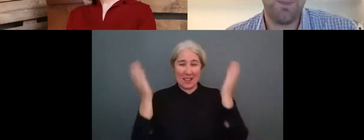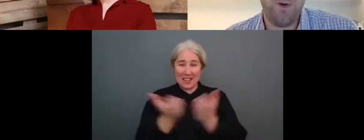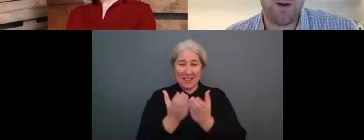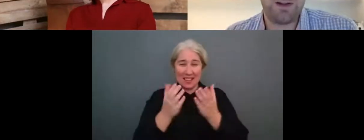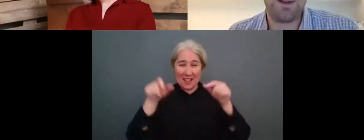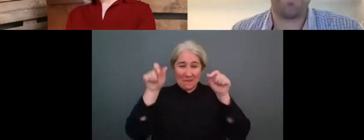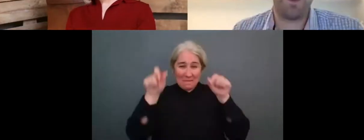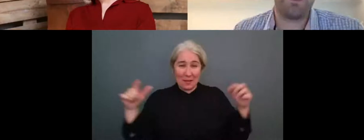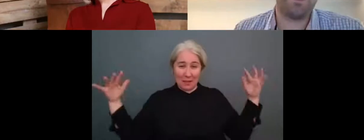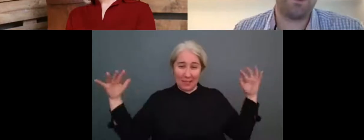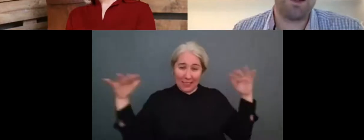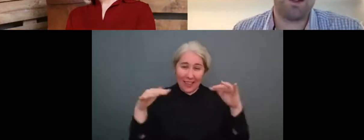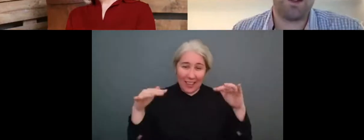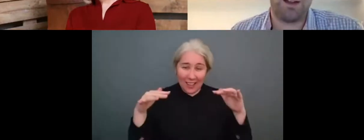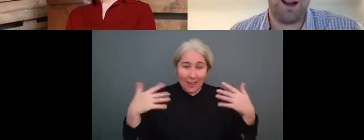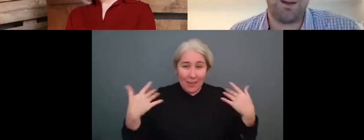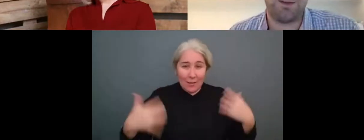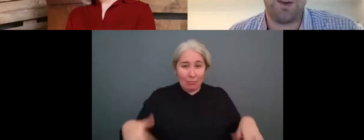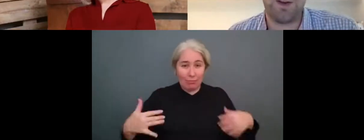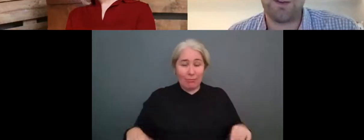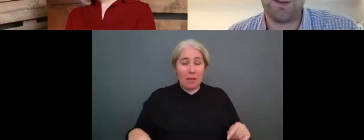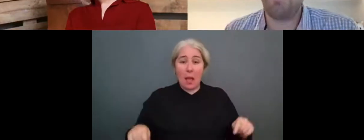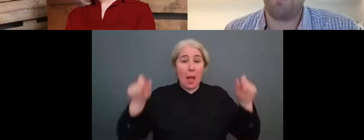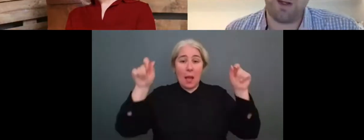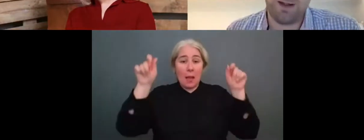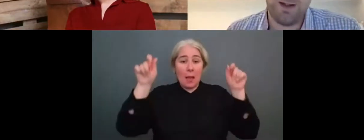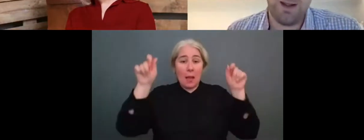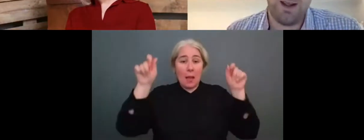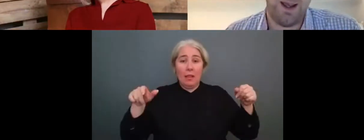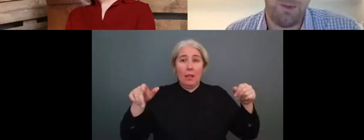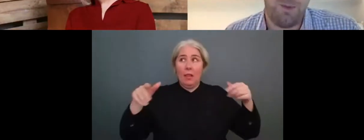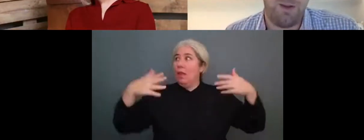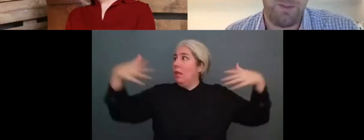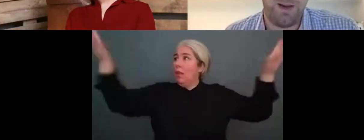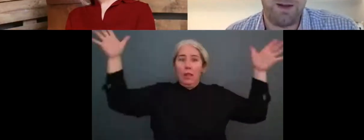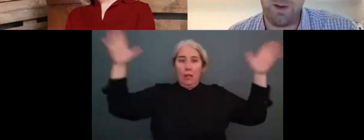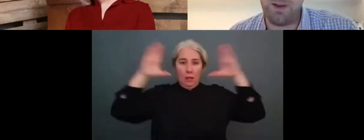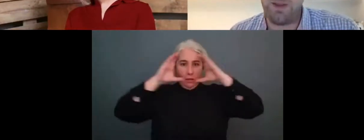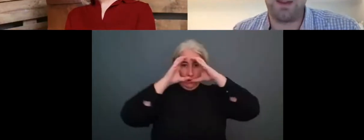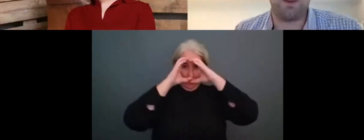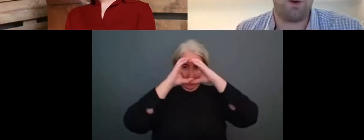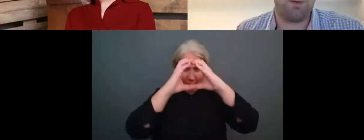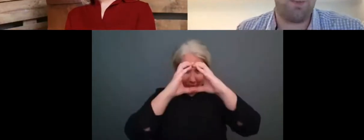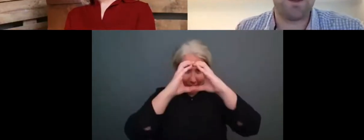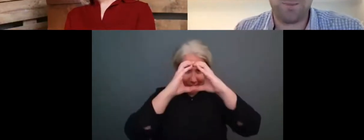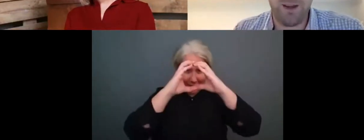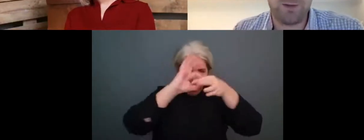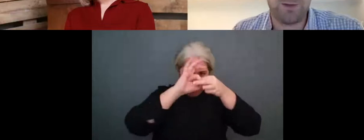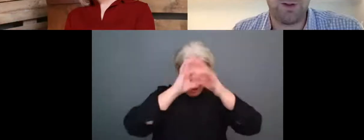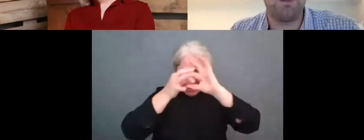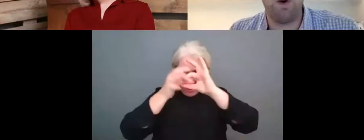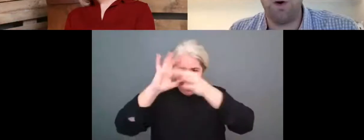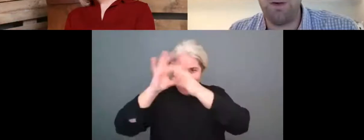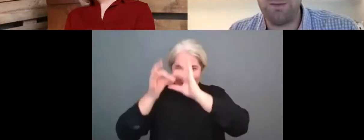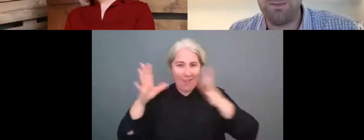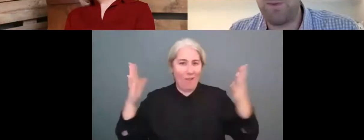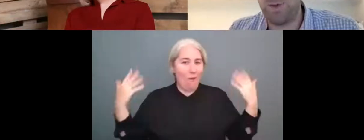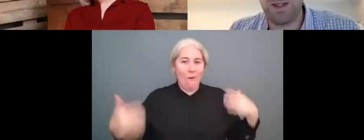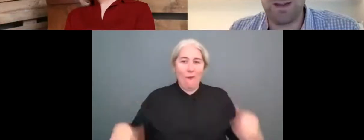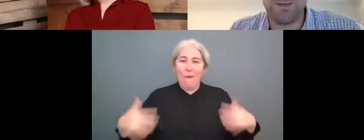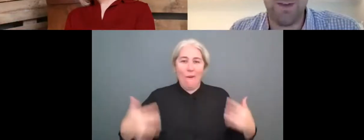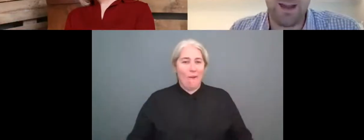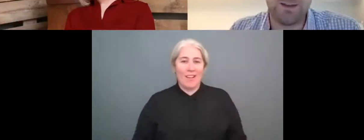sport in some capacity reaches the lives of virtually everybody, um, on the planet, whether that's through participation or